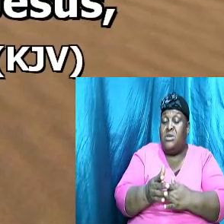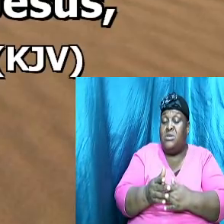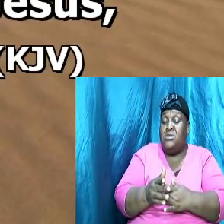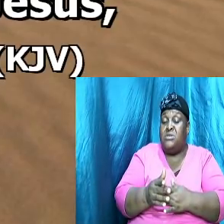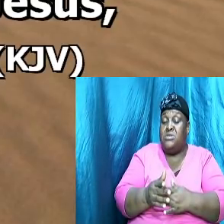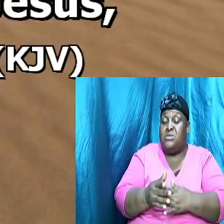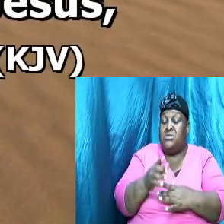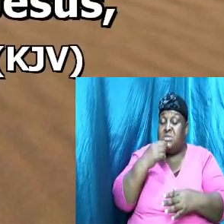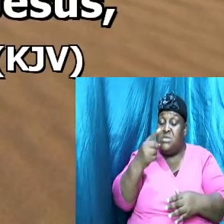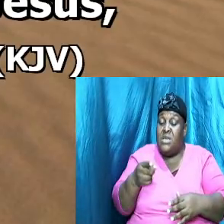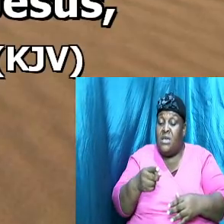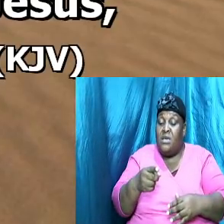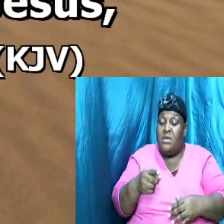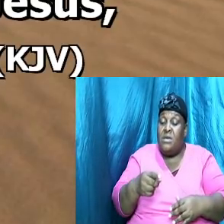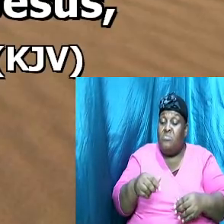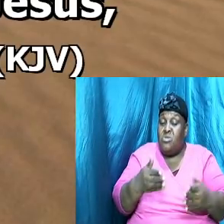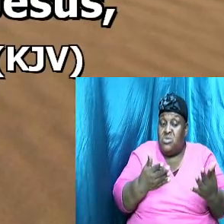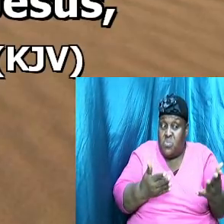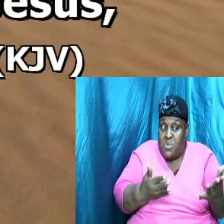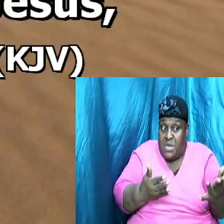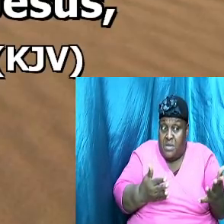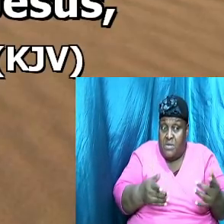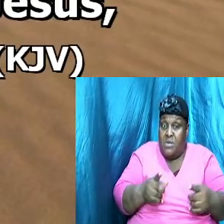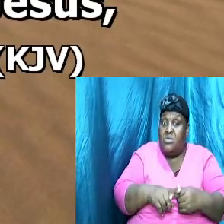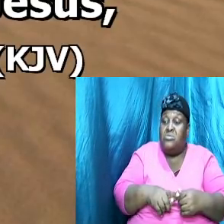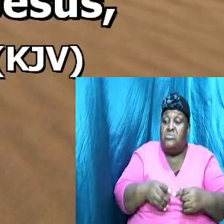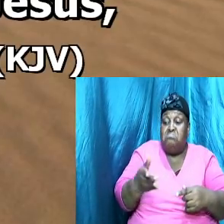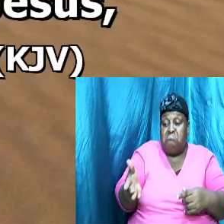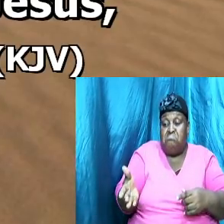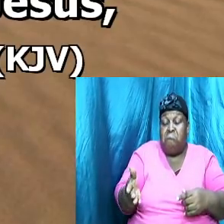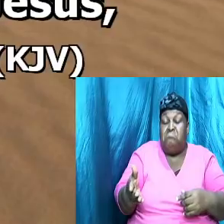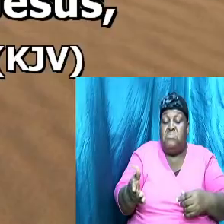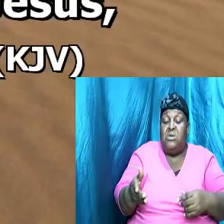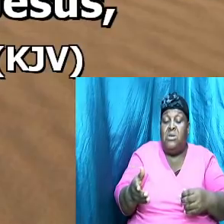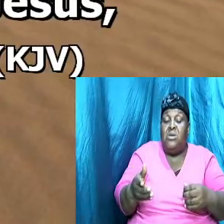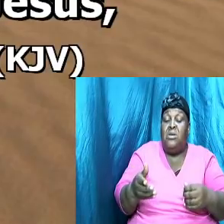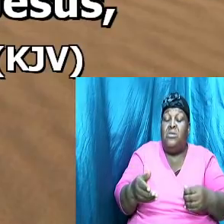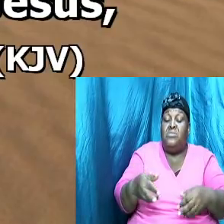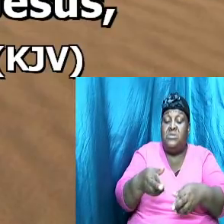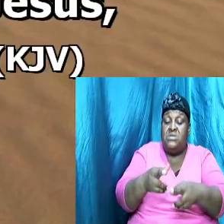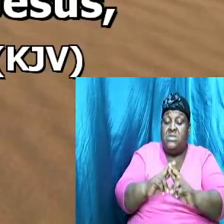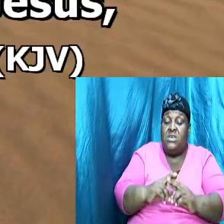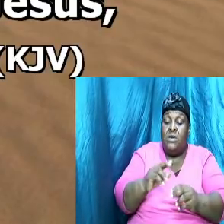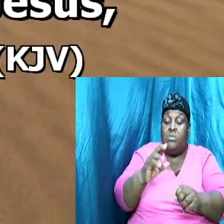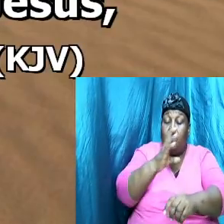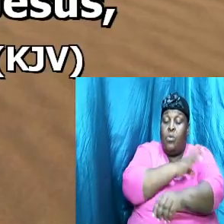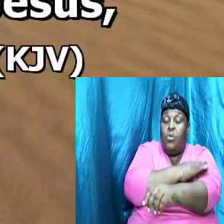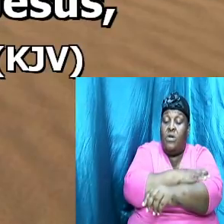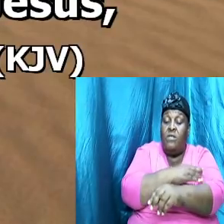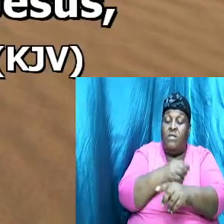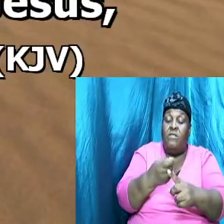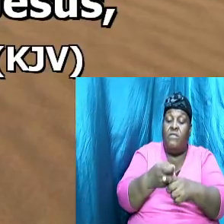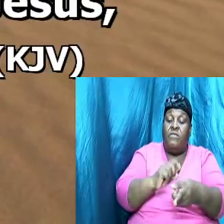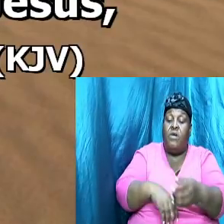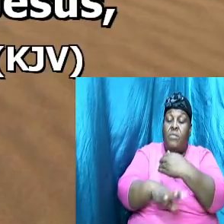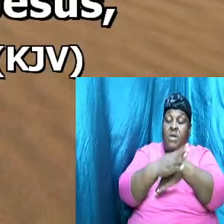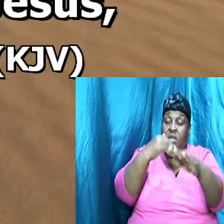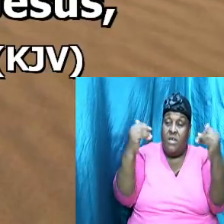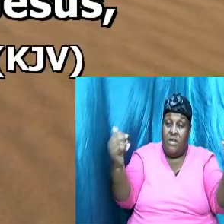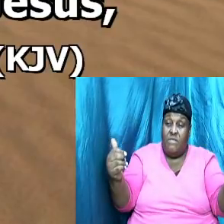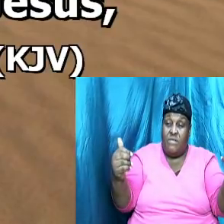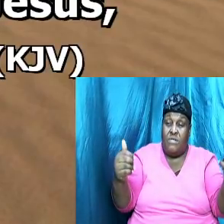in the upper room until you be endued with power from on high and they were doing